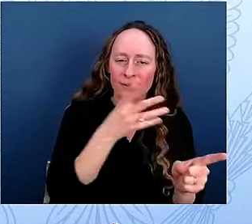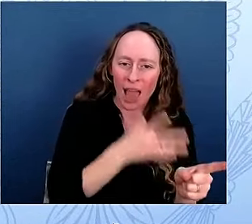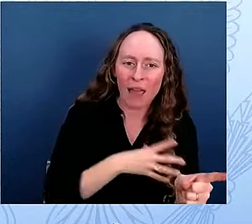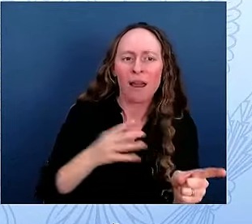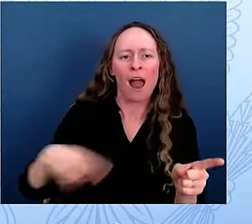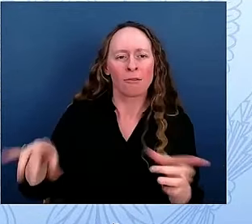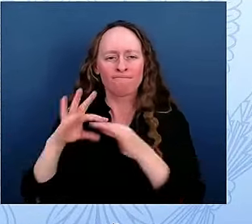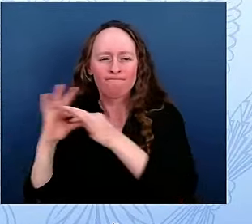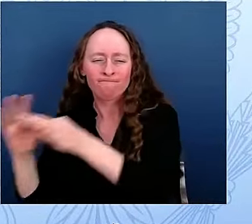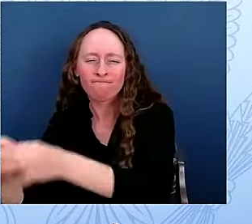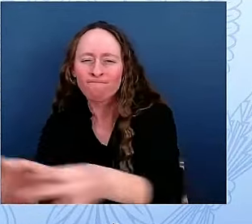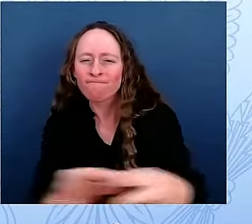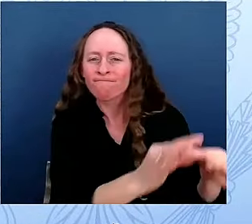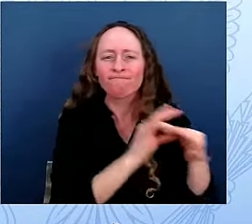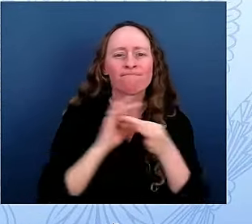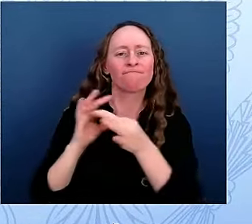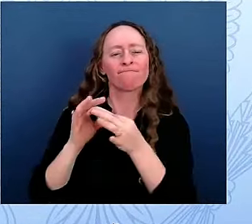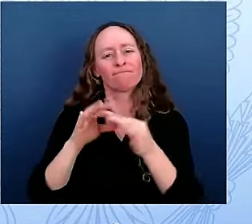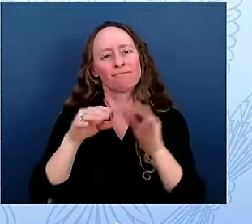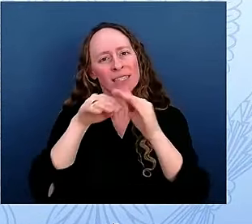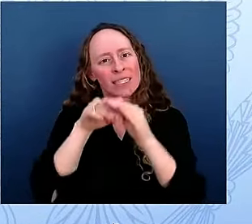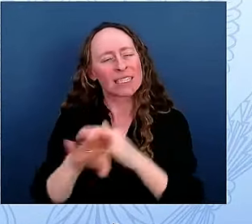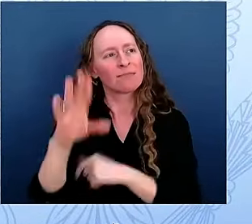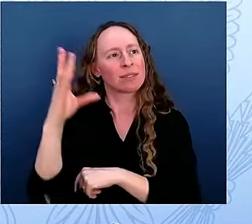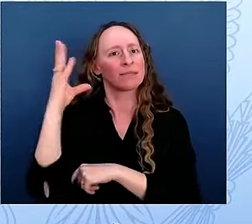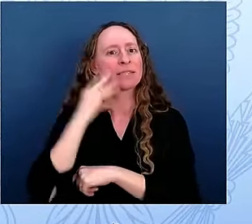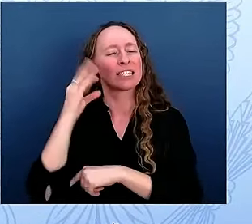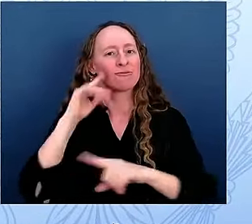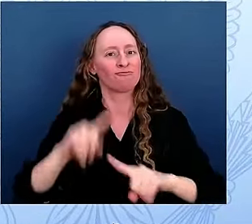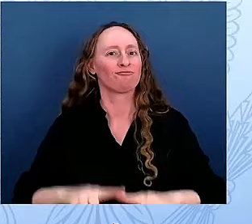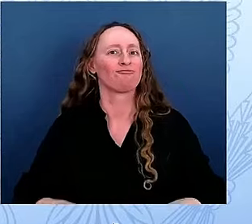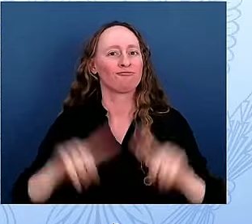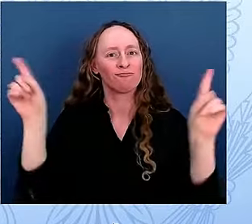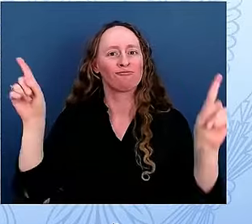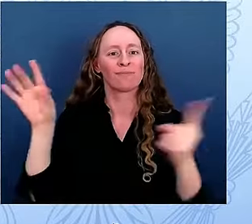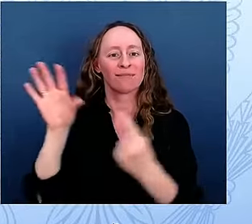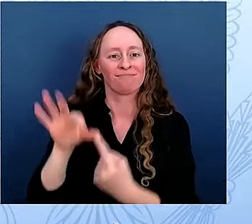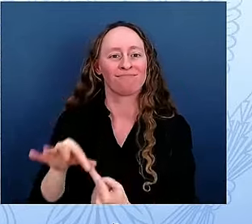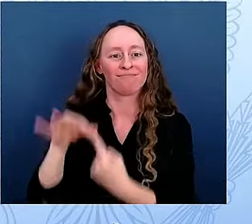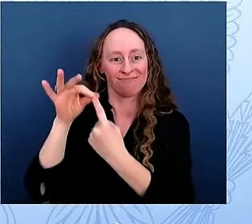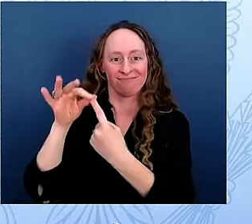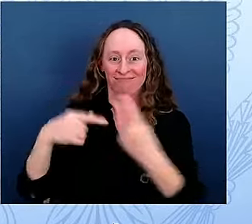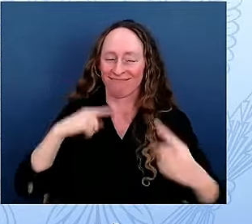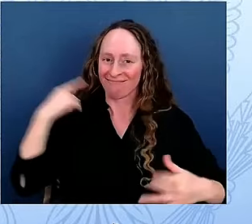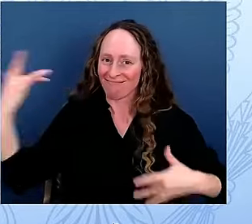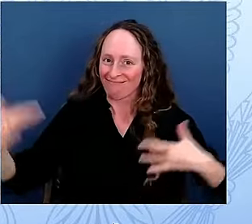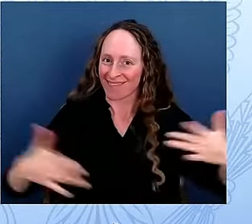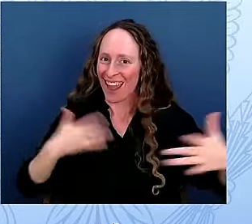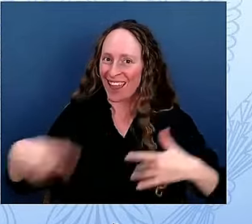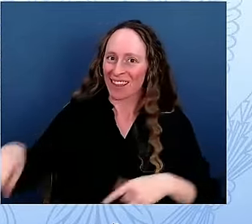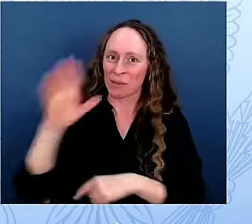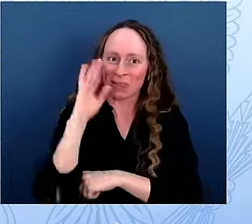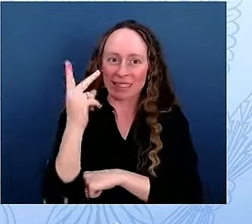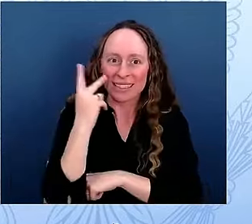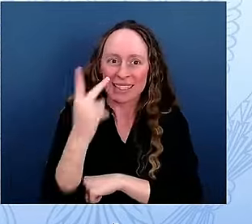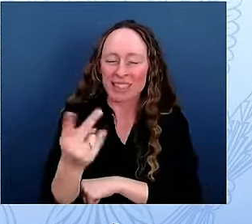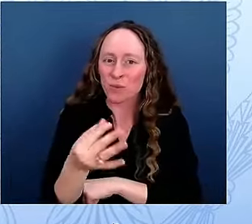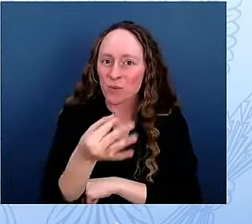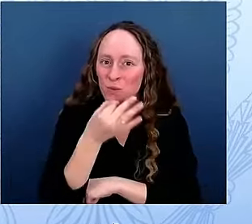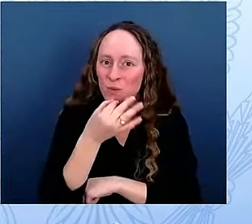every day. You will be excited to see this new milestone. I would like to introduce now Kim Gilmore. Gilmore.